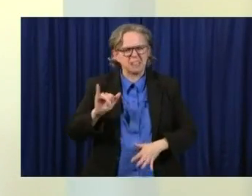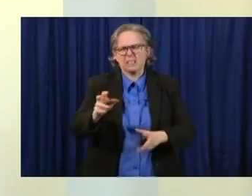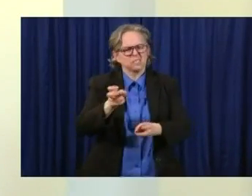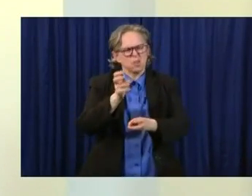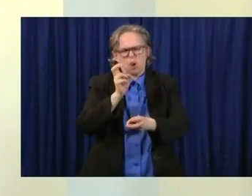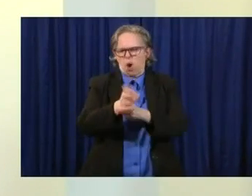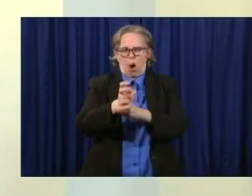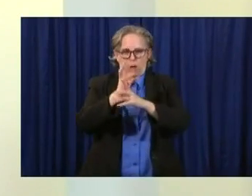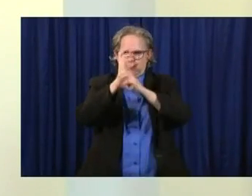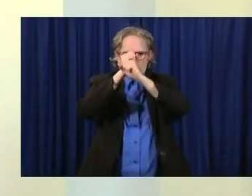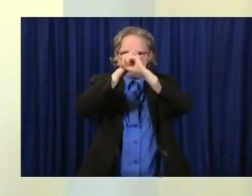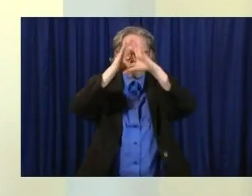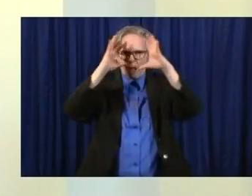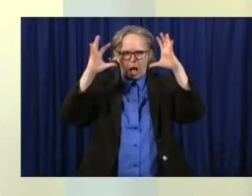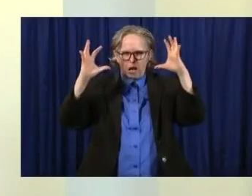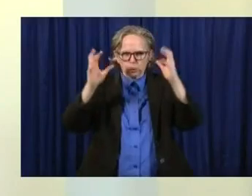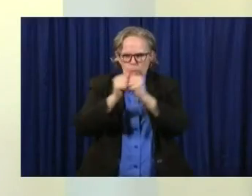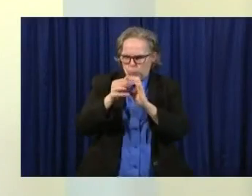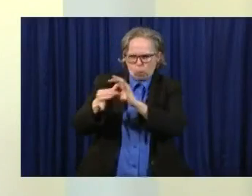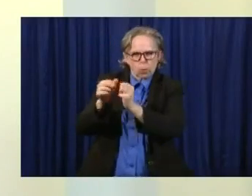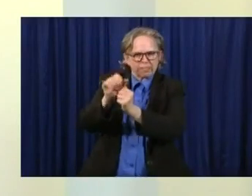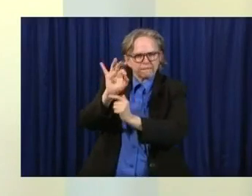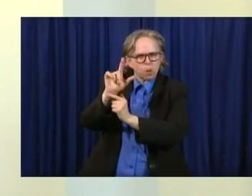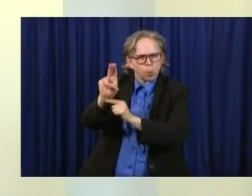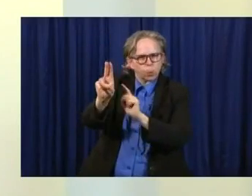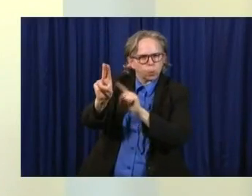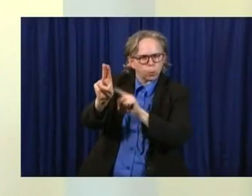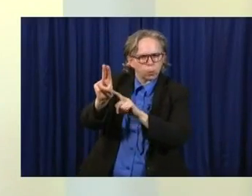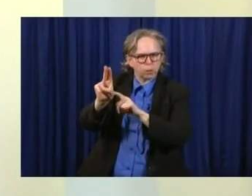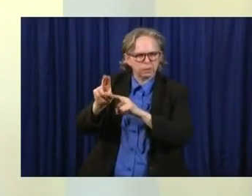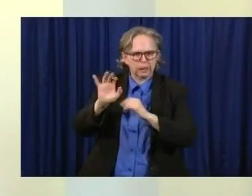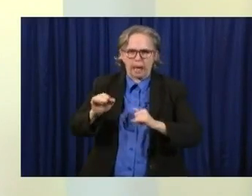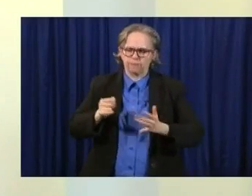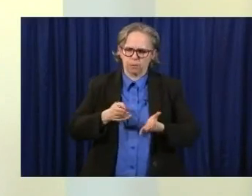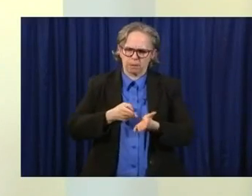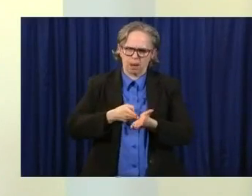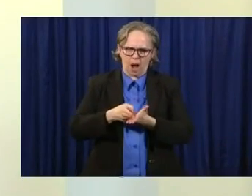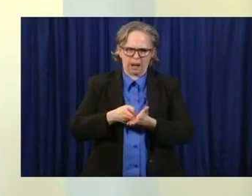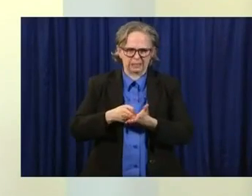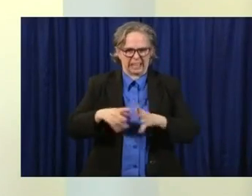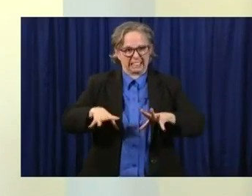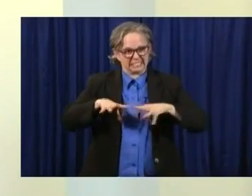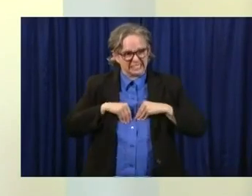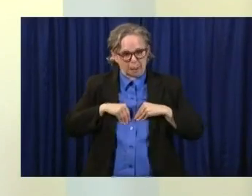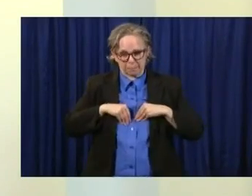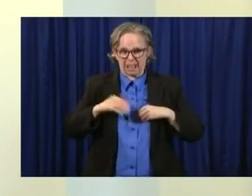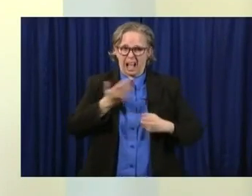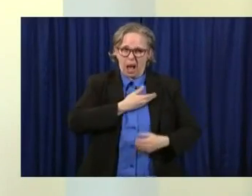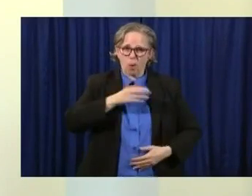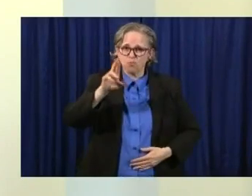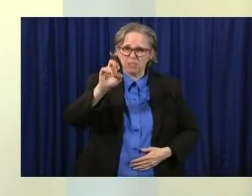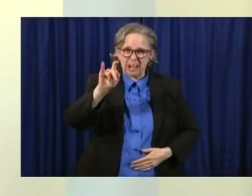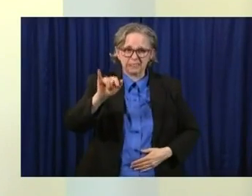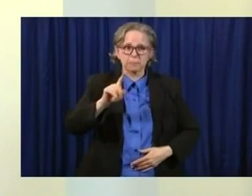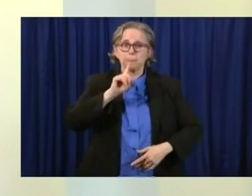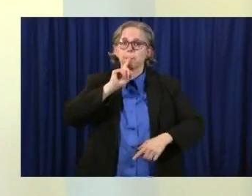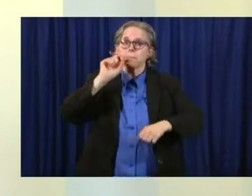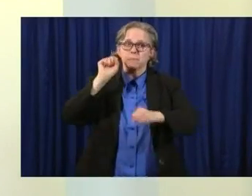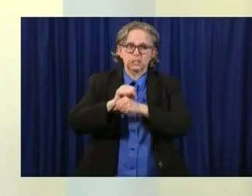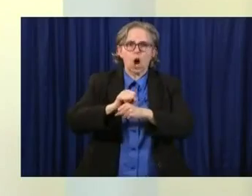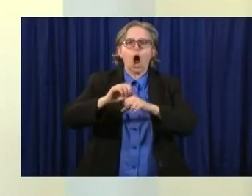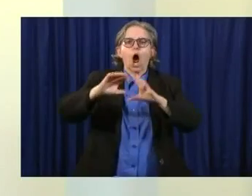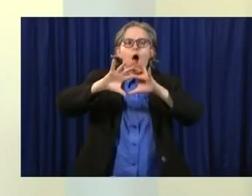And so I think we have to, again, be honest. Yes, virus is going, it's a pandemic, a global pandemic. And